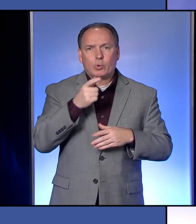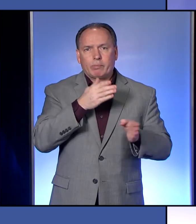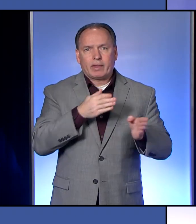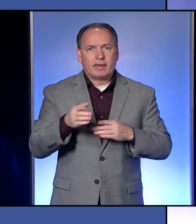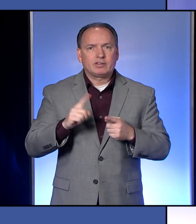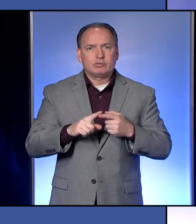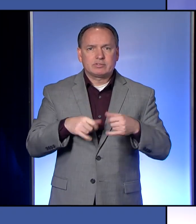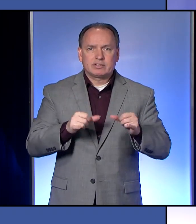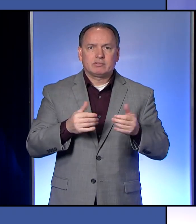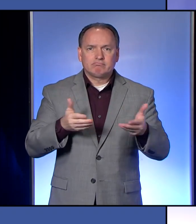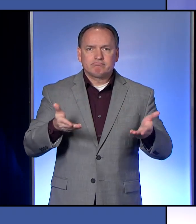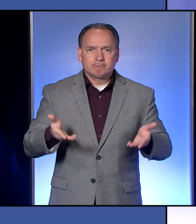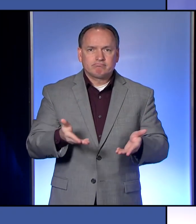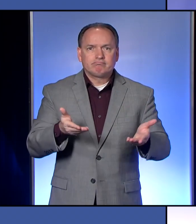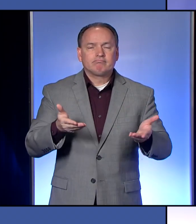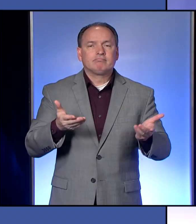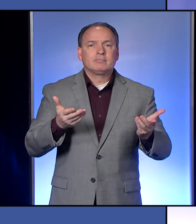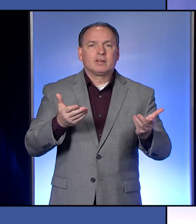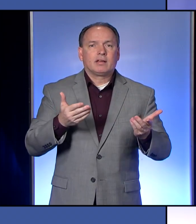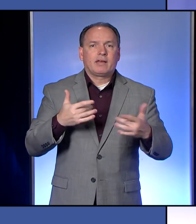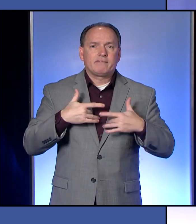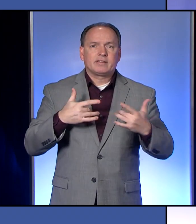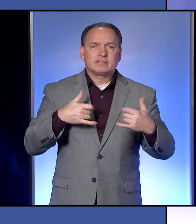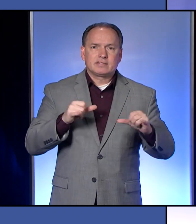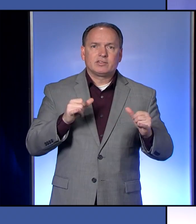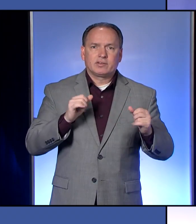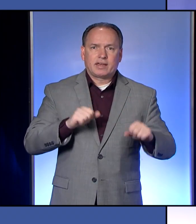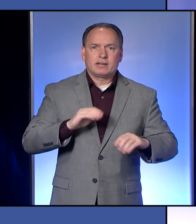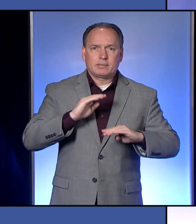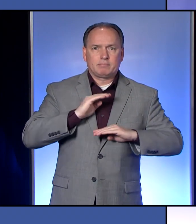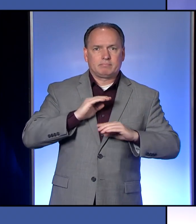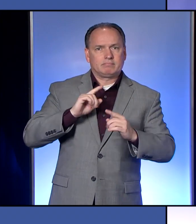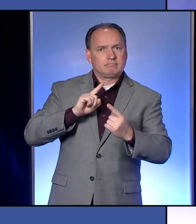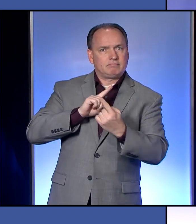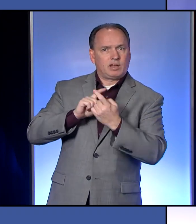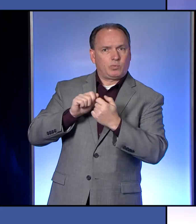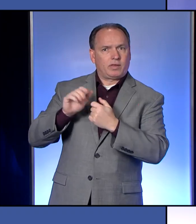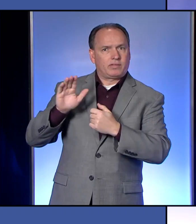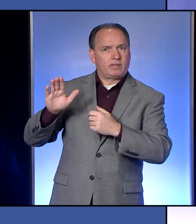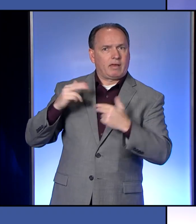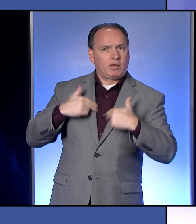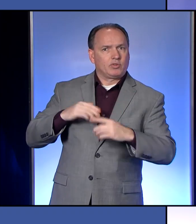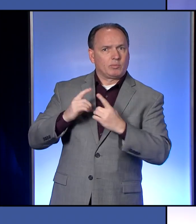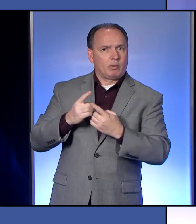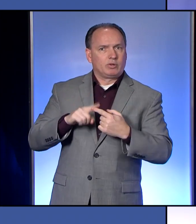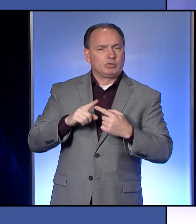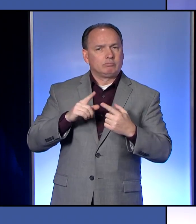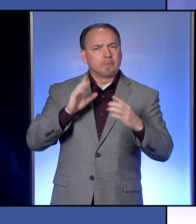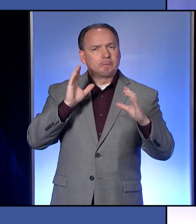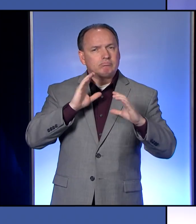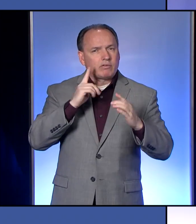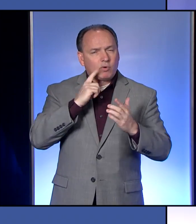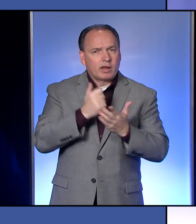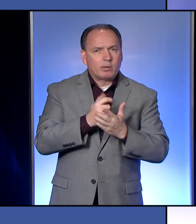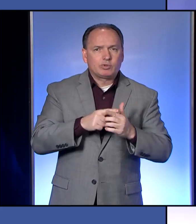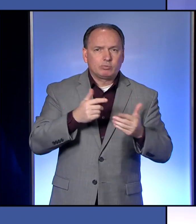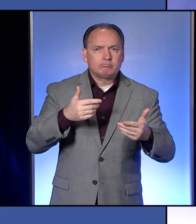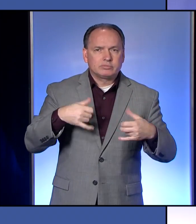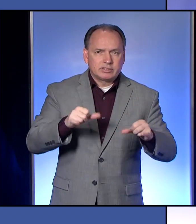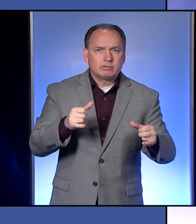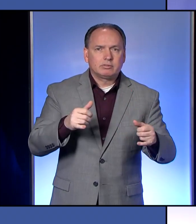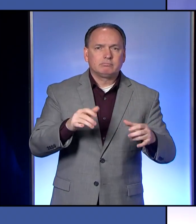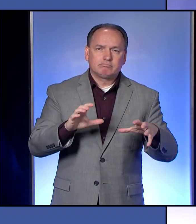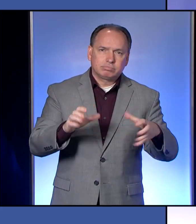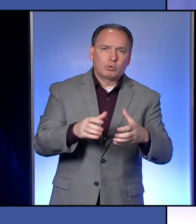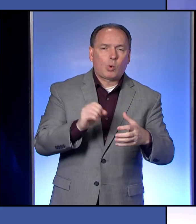still hosting events to kind of meet with the health department, to kind of seek out guidelines to host these, or would the health department